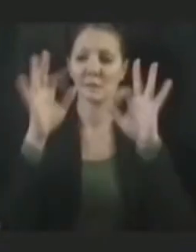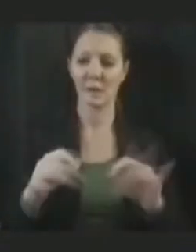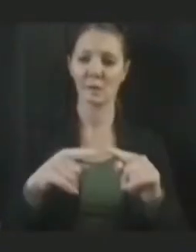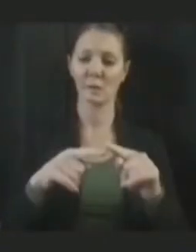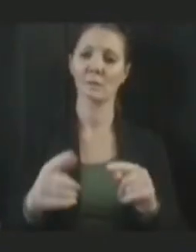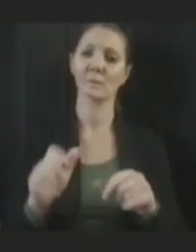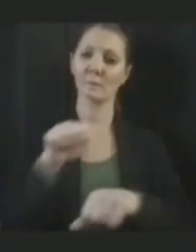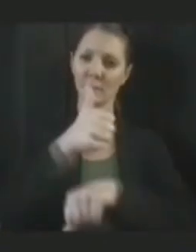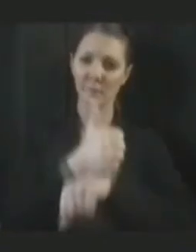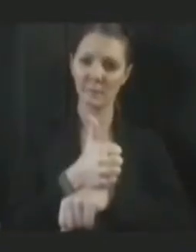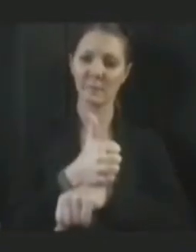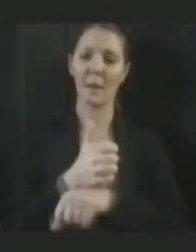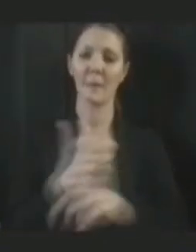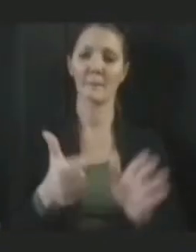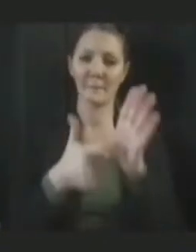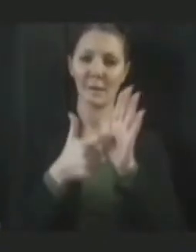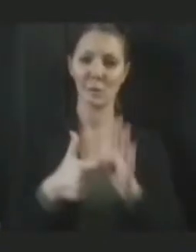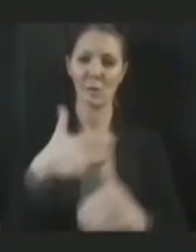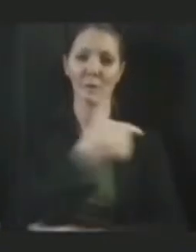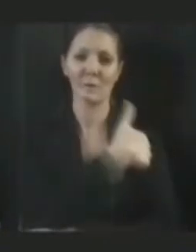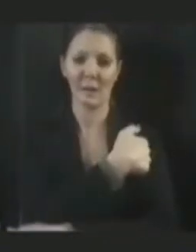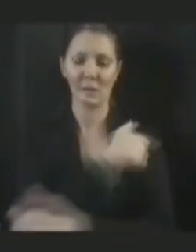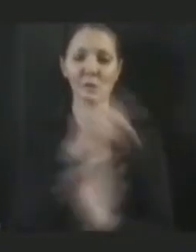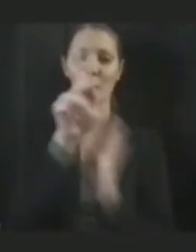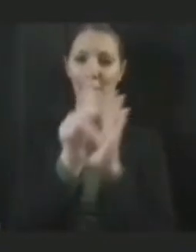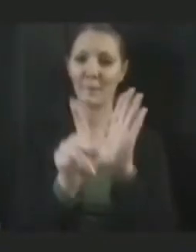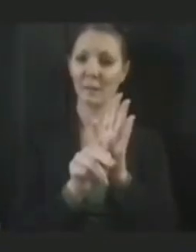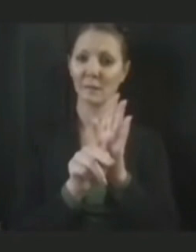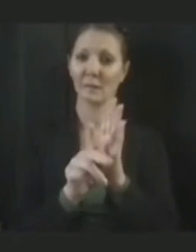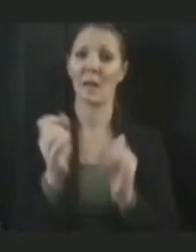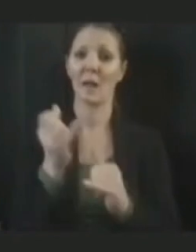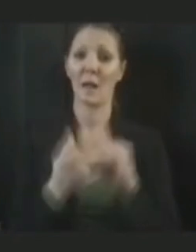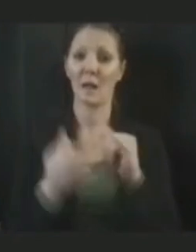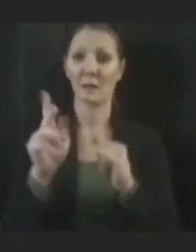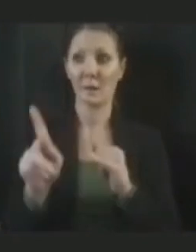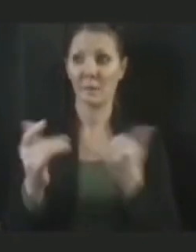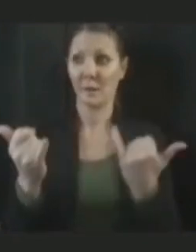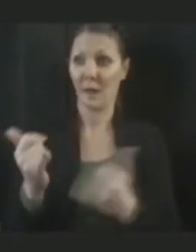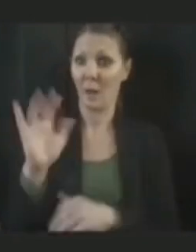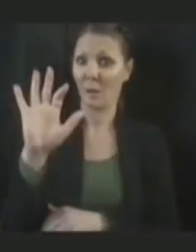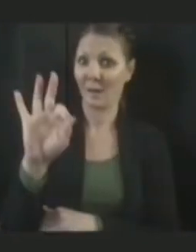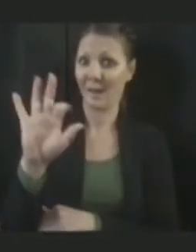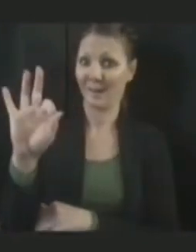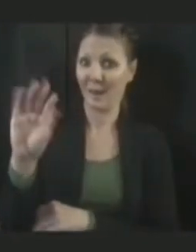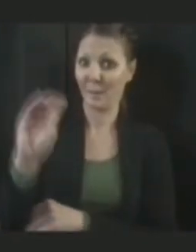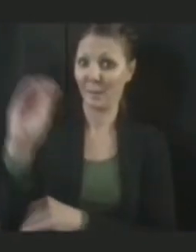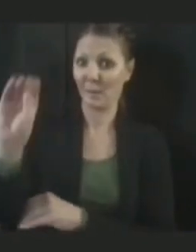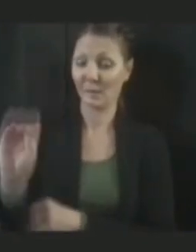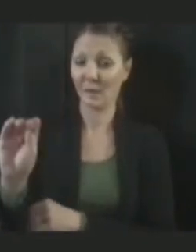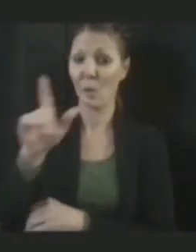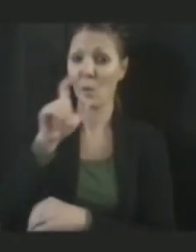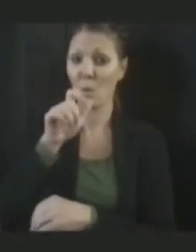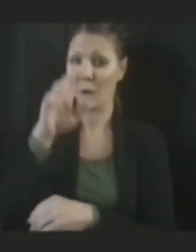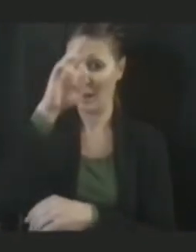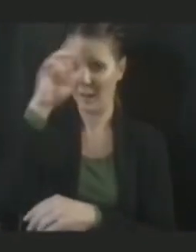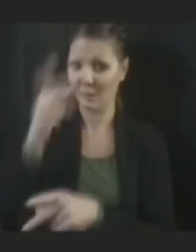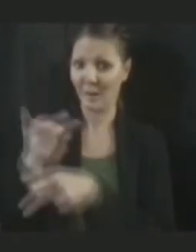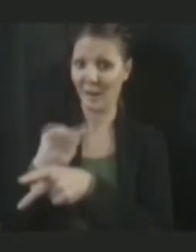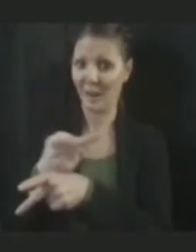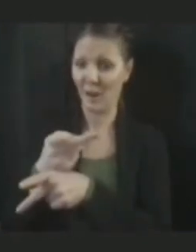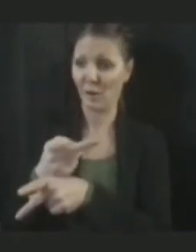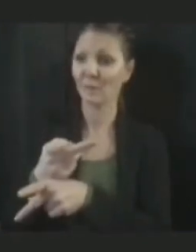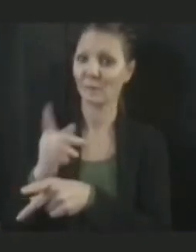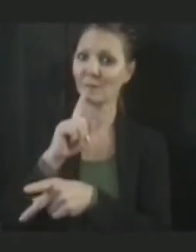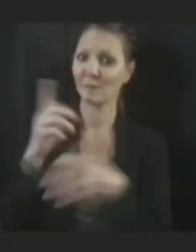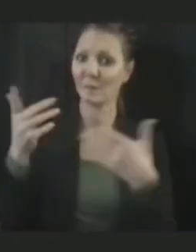which has led to 99% of hospital caregivers being vaccinated. But as you know, and you